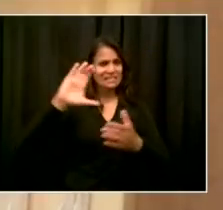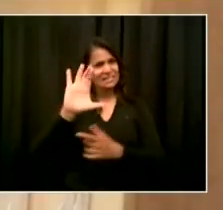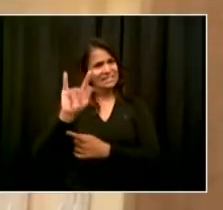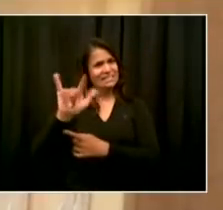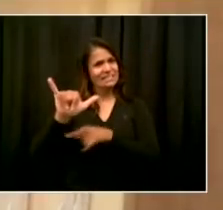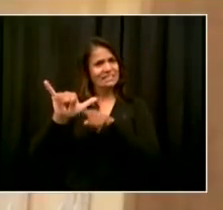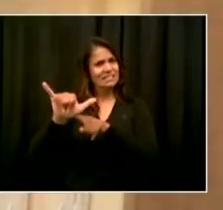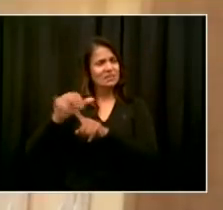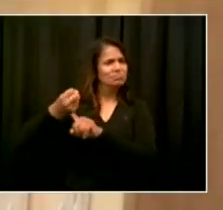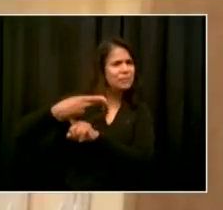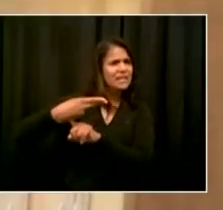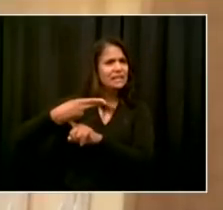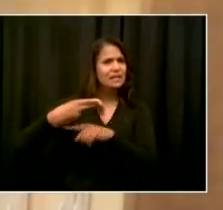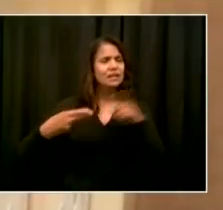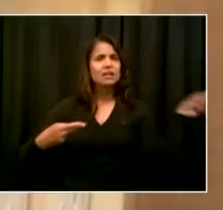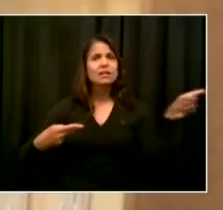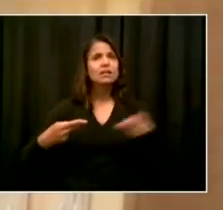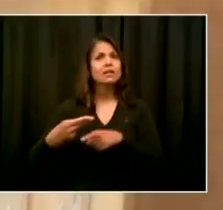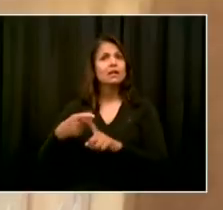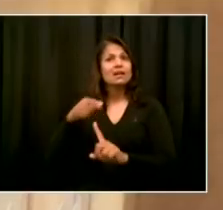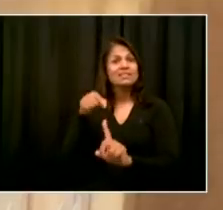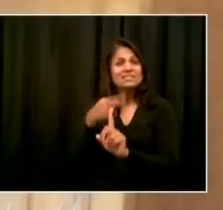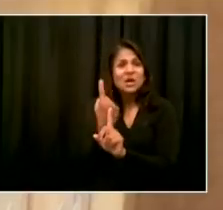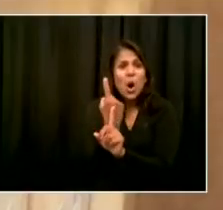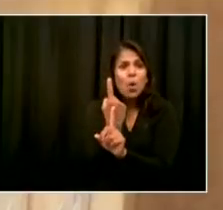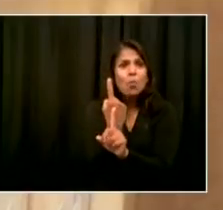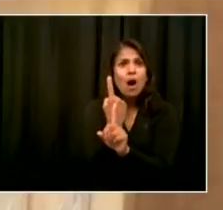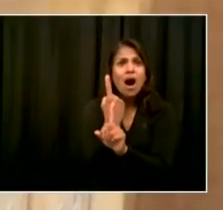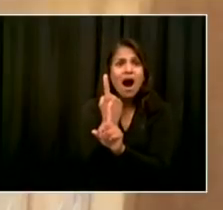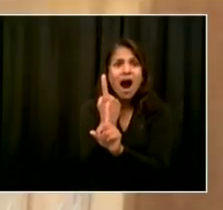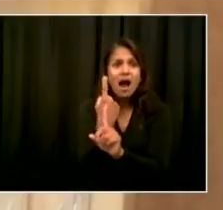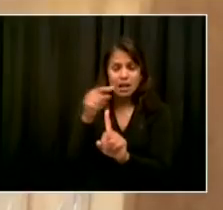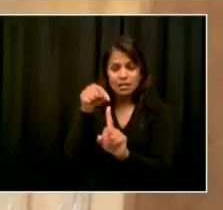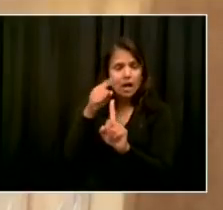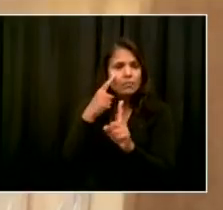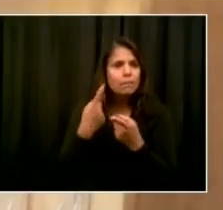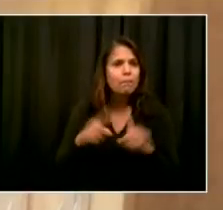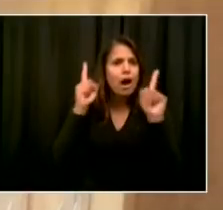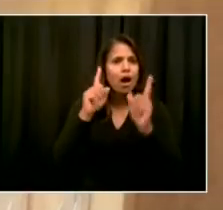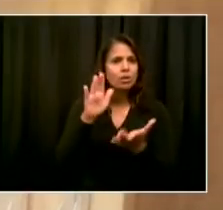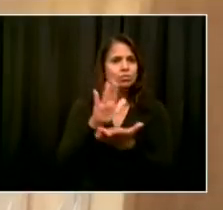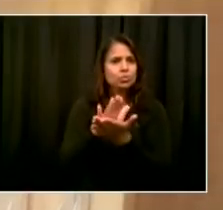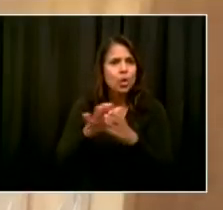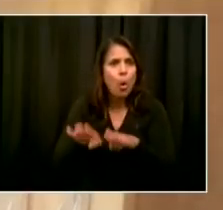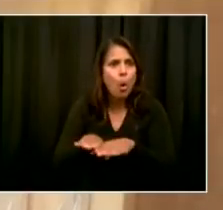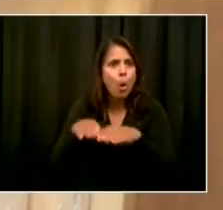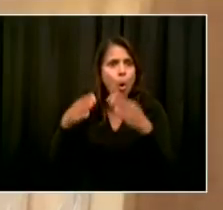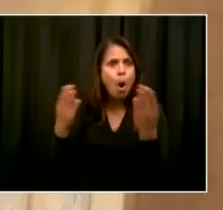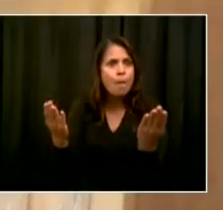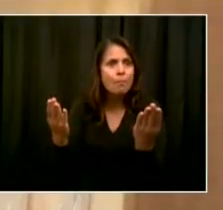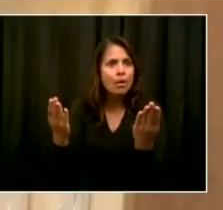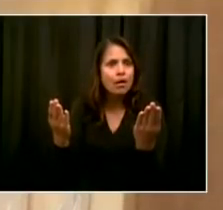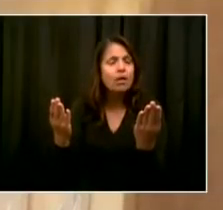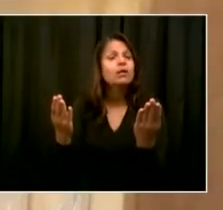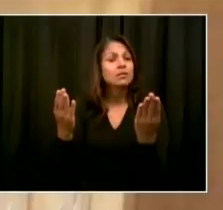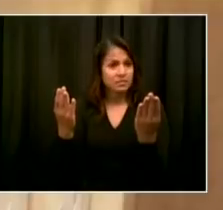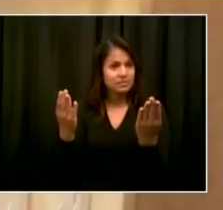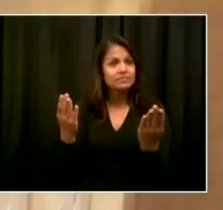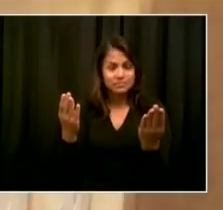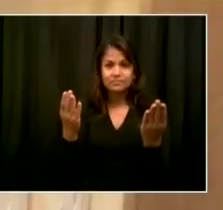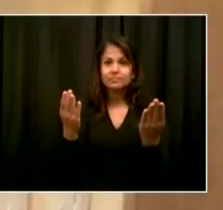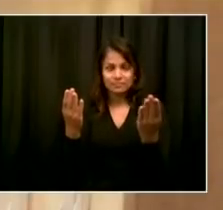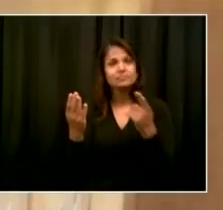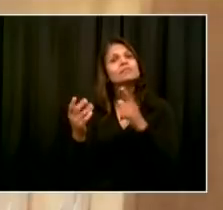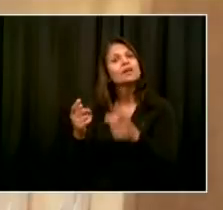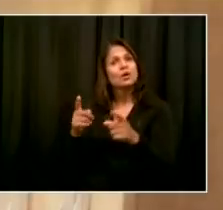not only recognized, but also talked about. So there are some really good things that New York City schools have